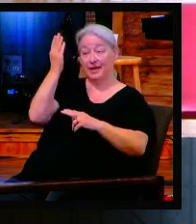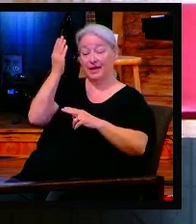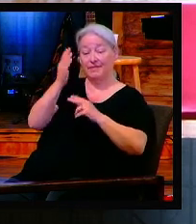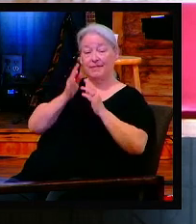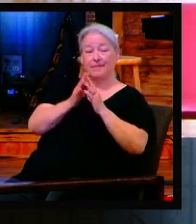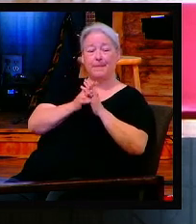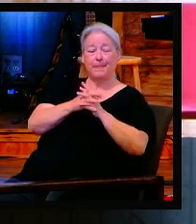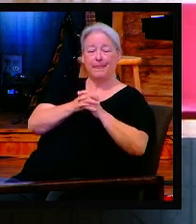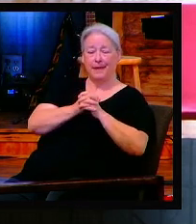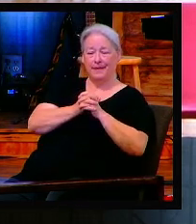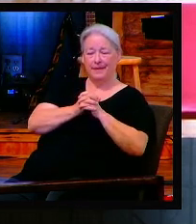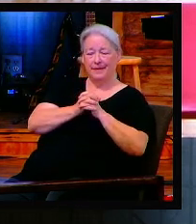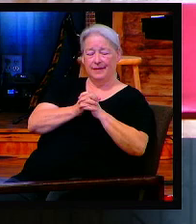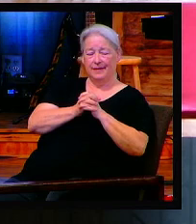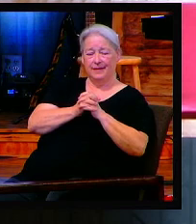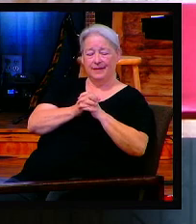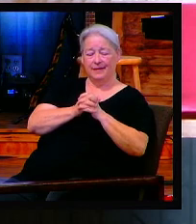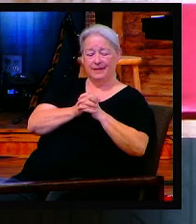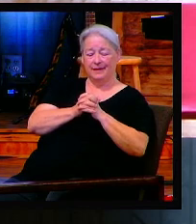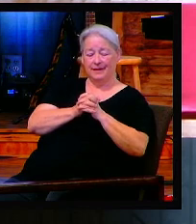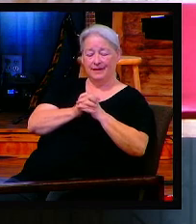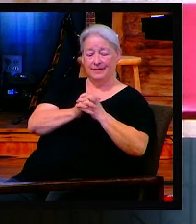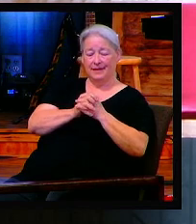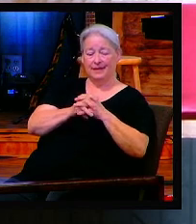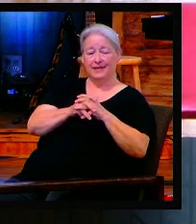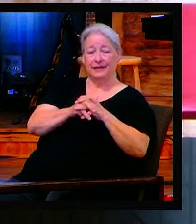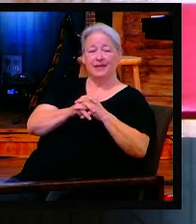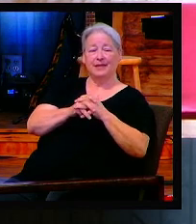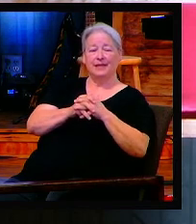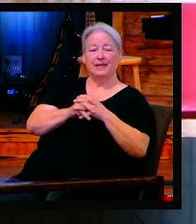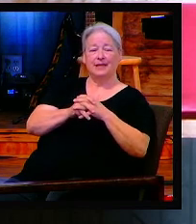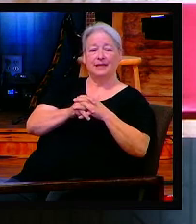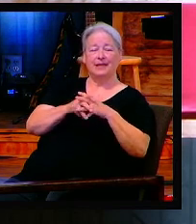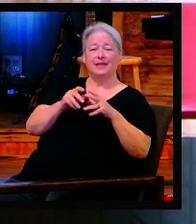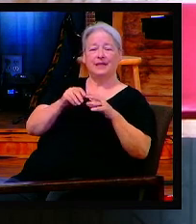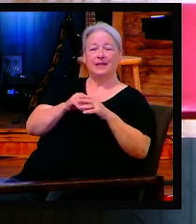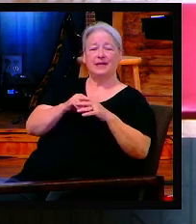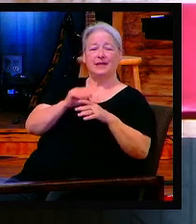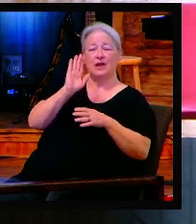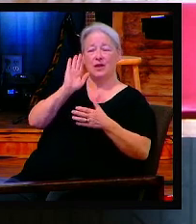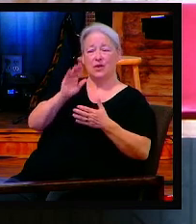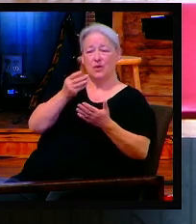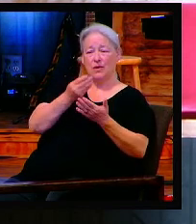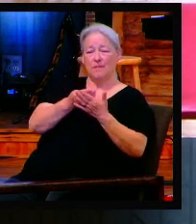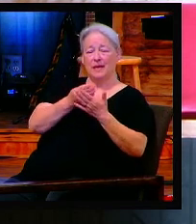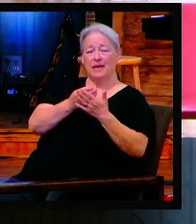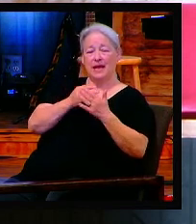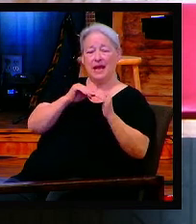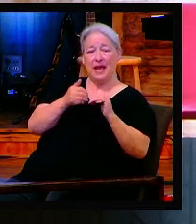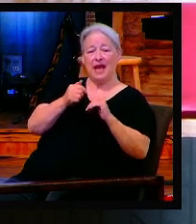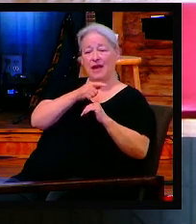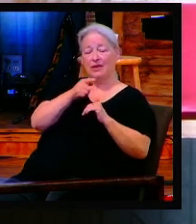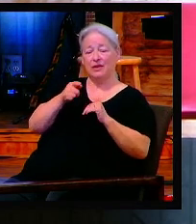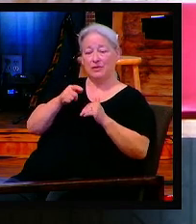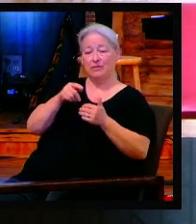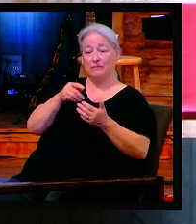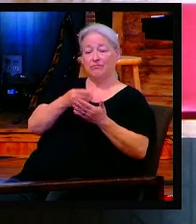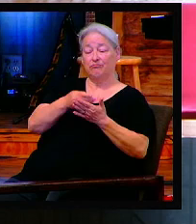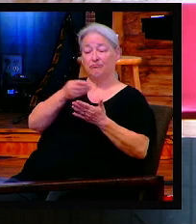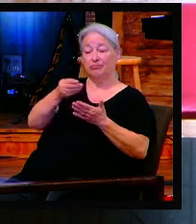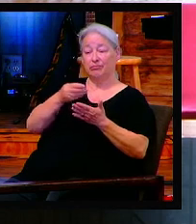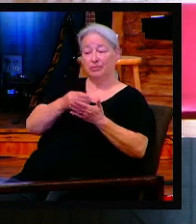whether you like this or not, it's in the Old Testament and New Testament. I'll prove it before the message is over. Your money and how you spend it is a memorial up to God.